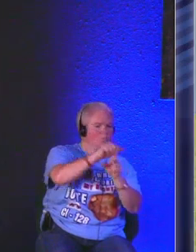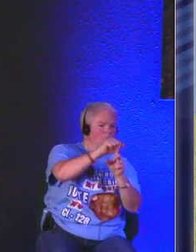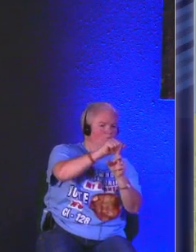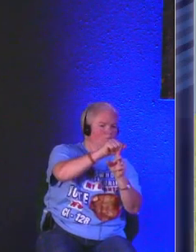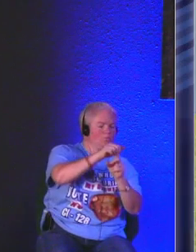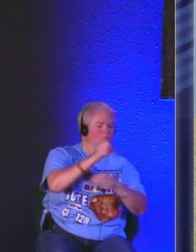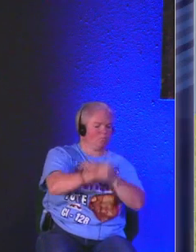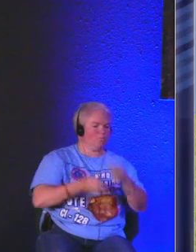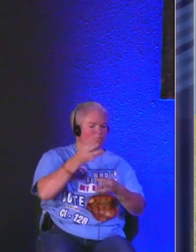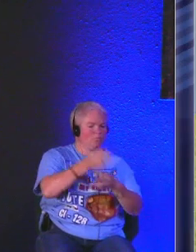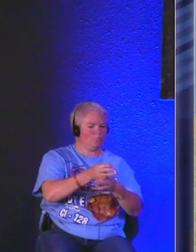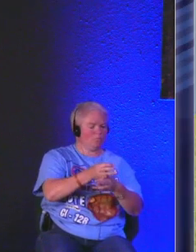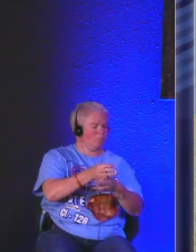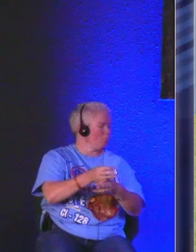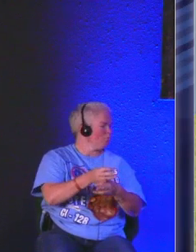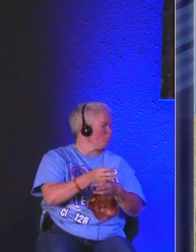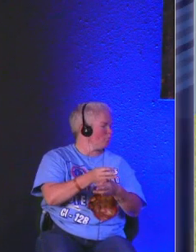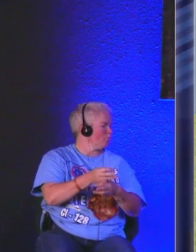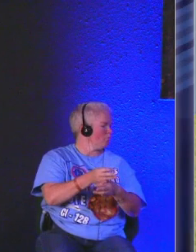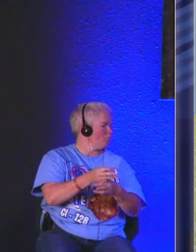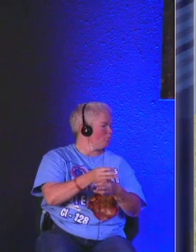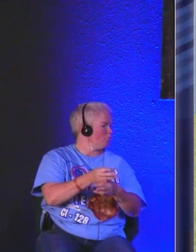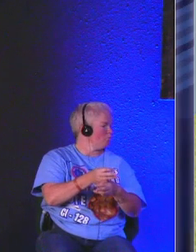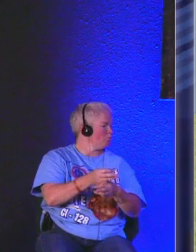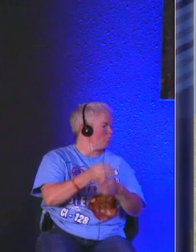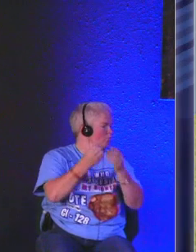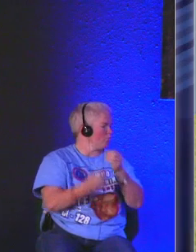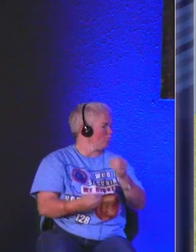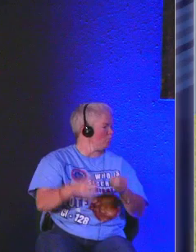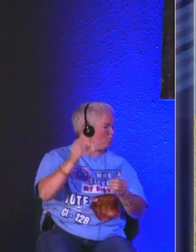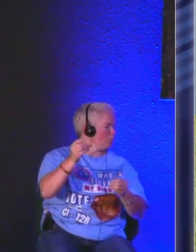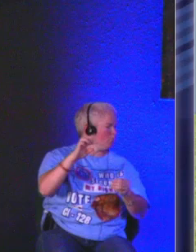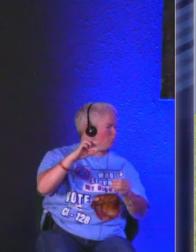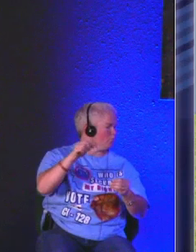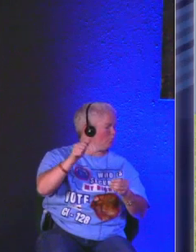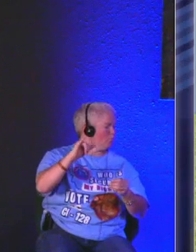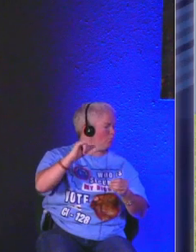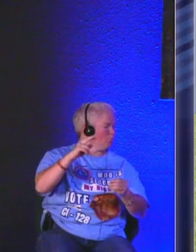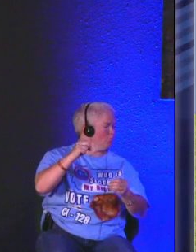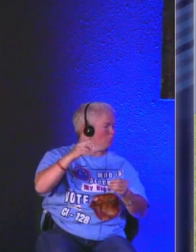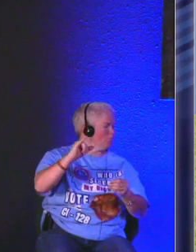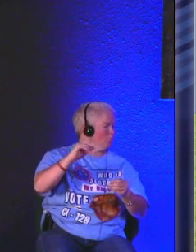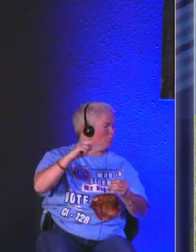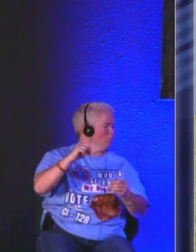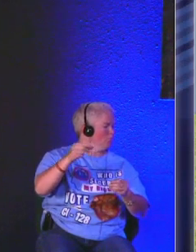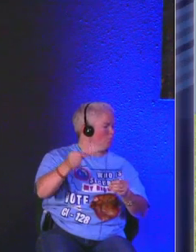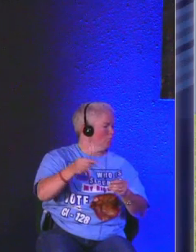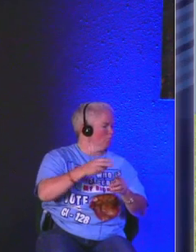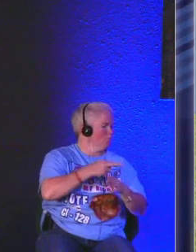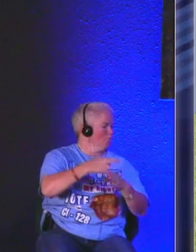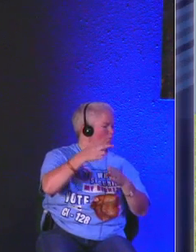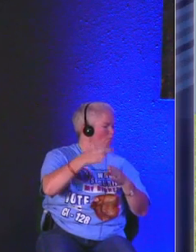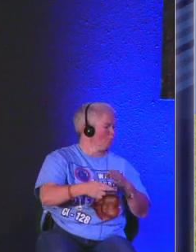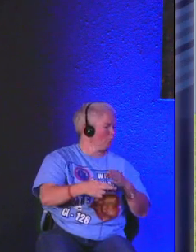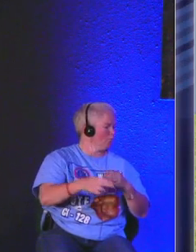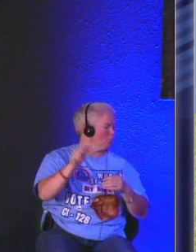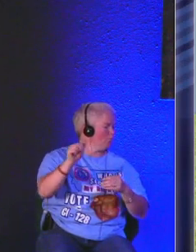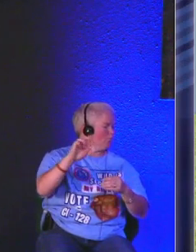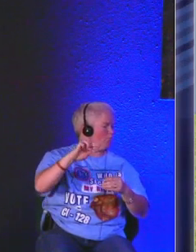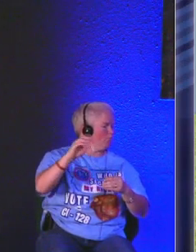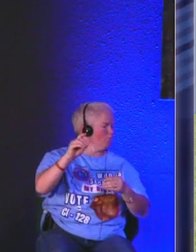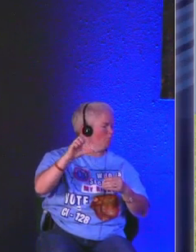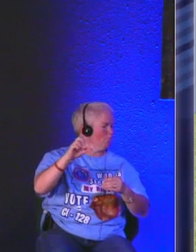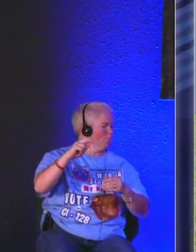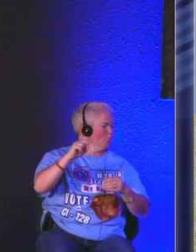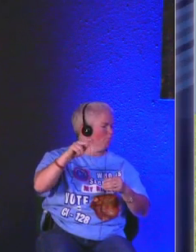the world as well as those around us exude against us has a draining effect to even the most ardent Christ followers